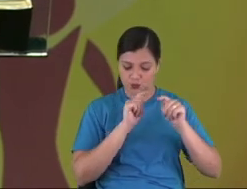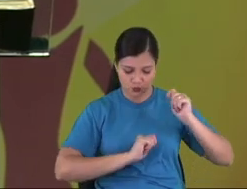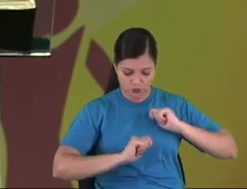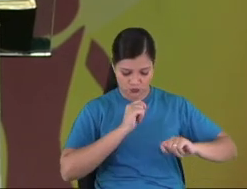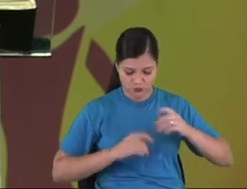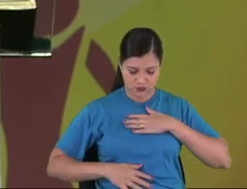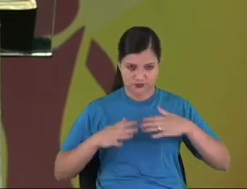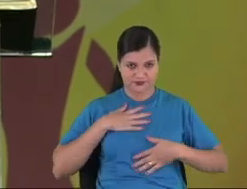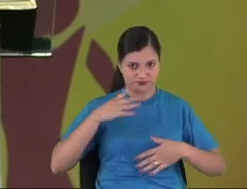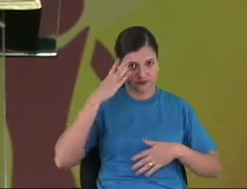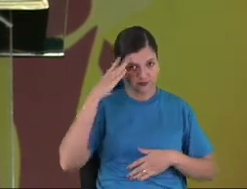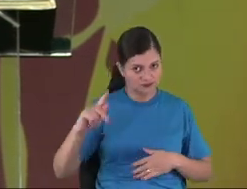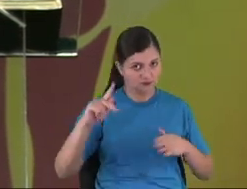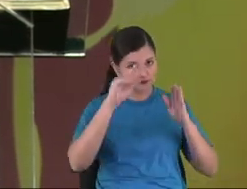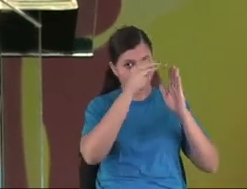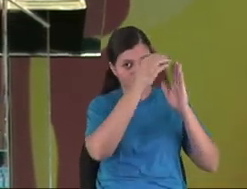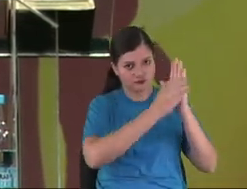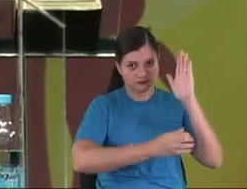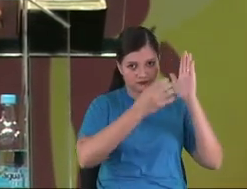If you control your body.